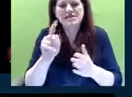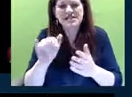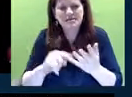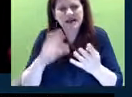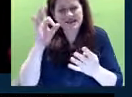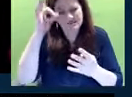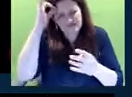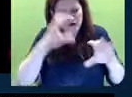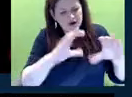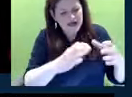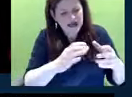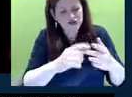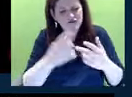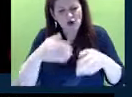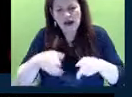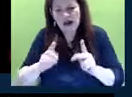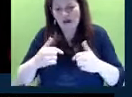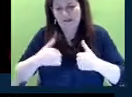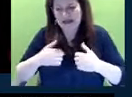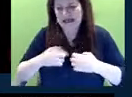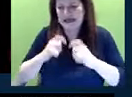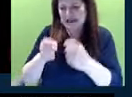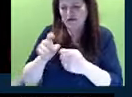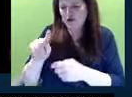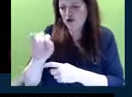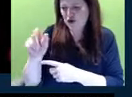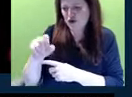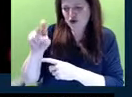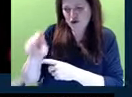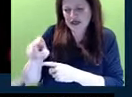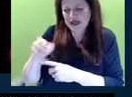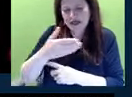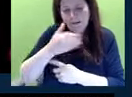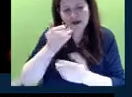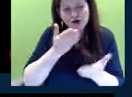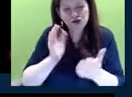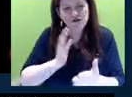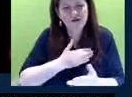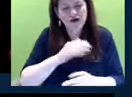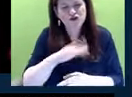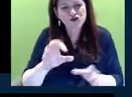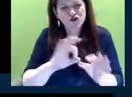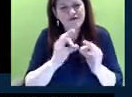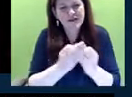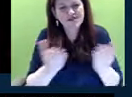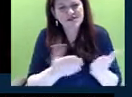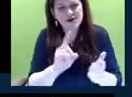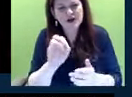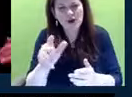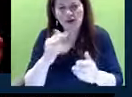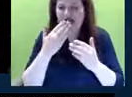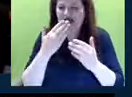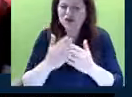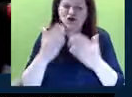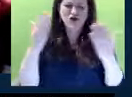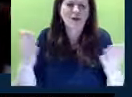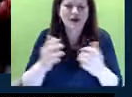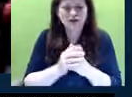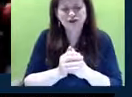allowing me to give you the tools that you need to better serve our children and families in Delaware. Thank you so much.